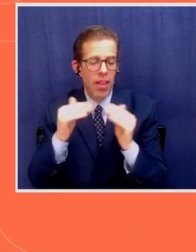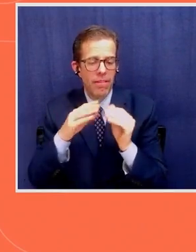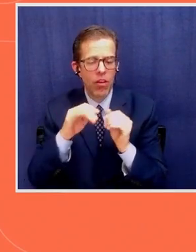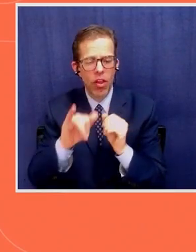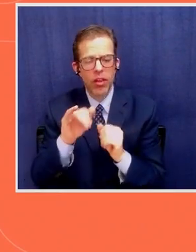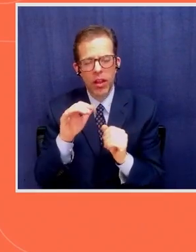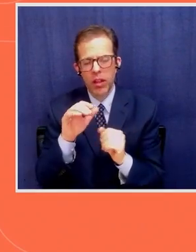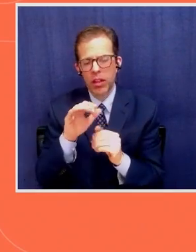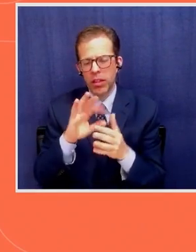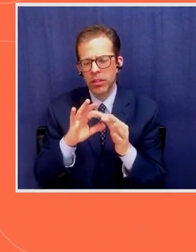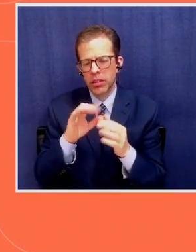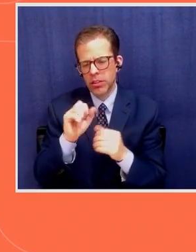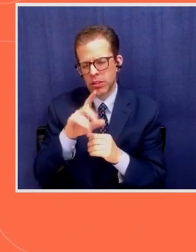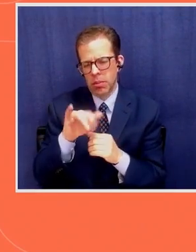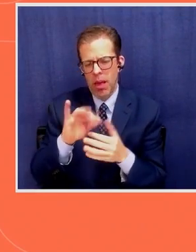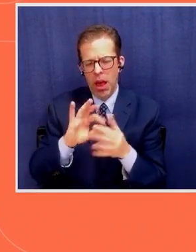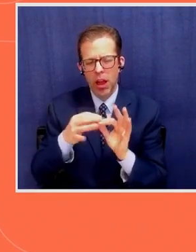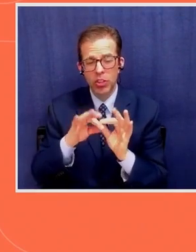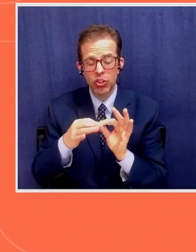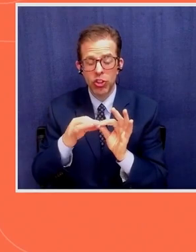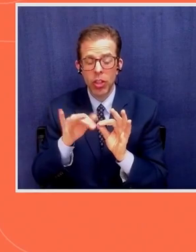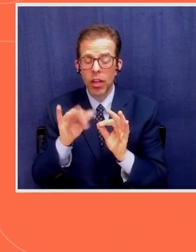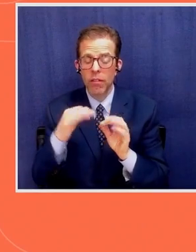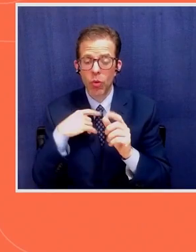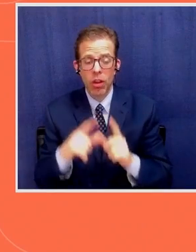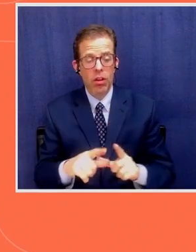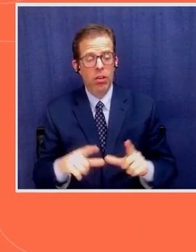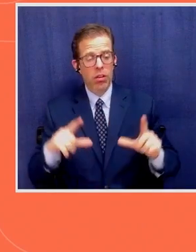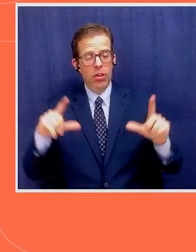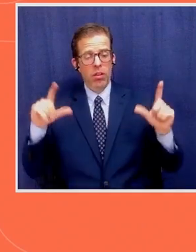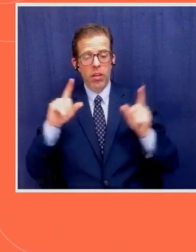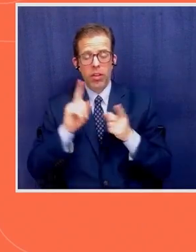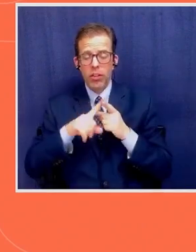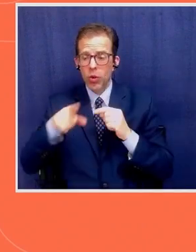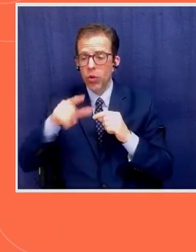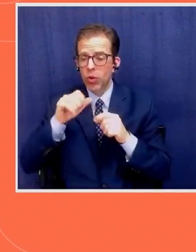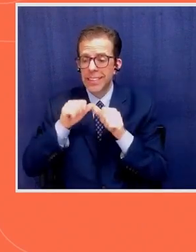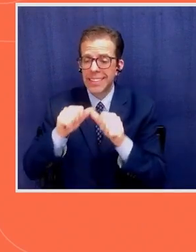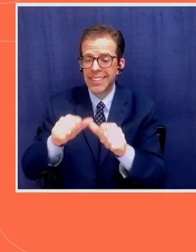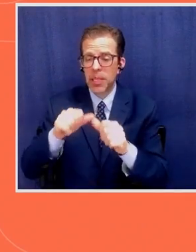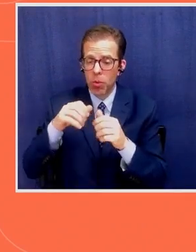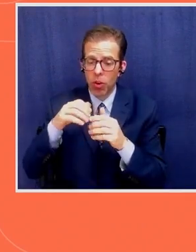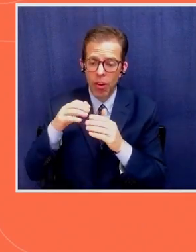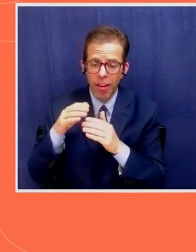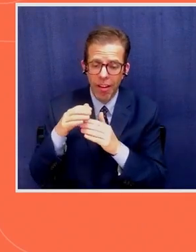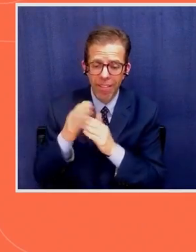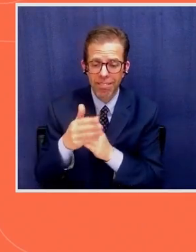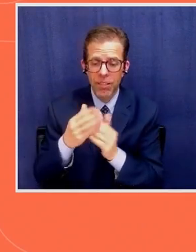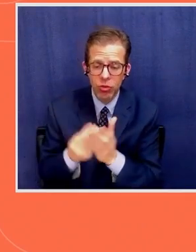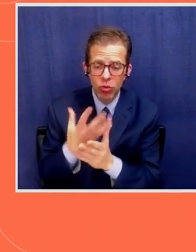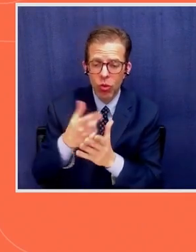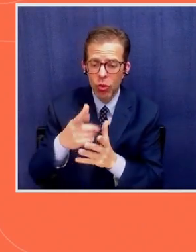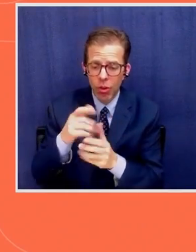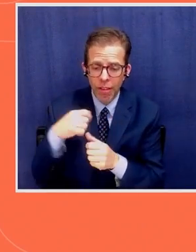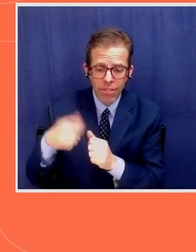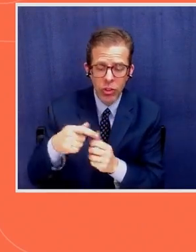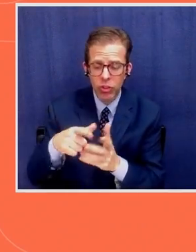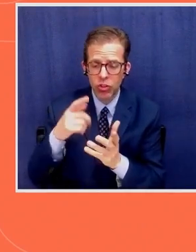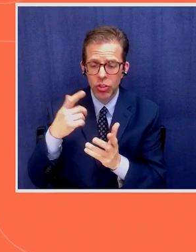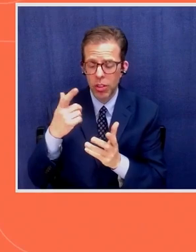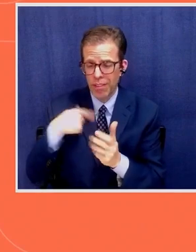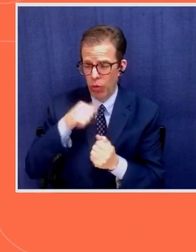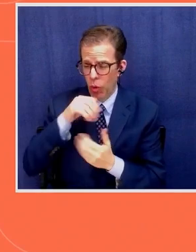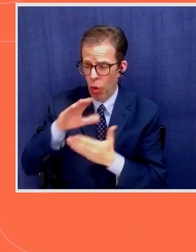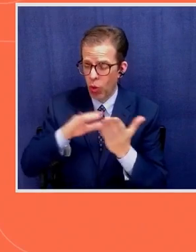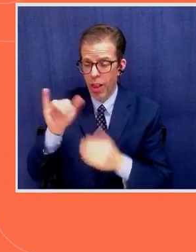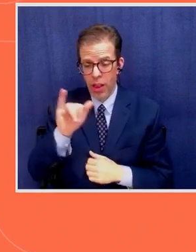But now if we blow this up to sustainability with fisheries and aquaculture in general, if we do not address issues like IUU, if we do